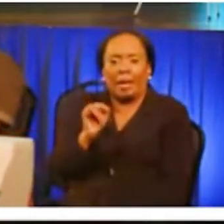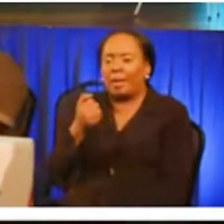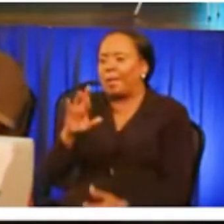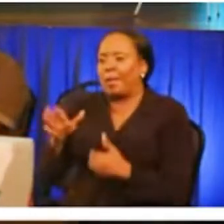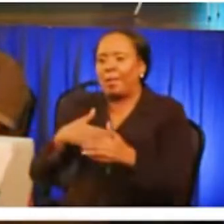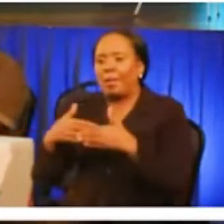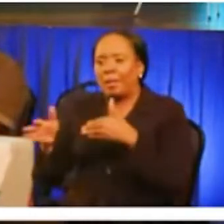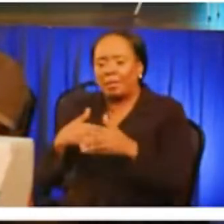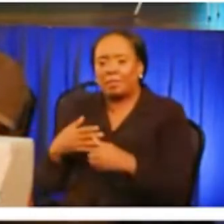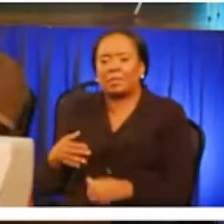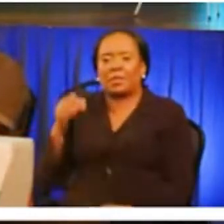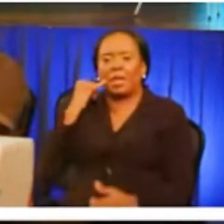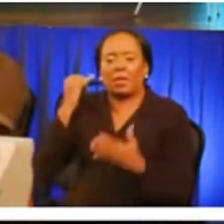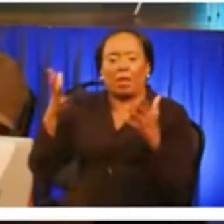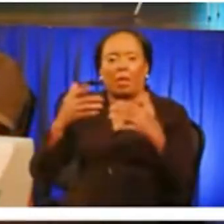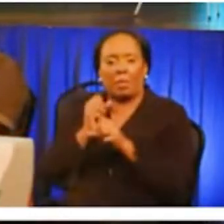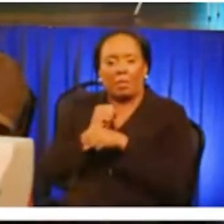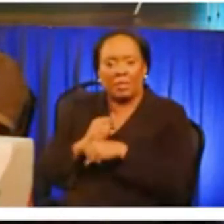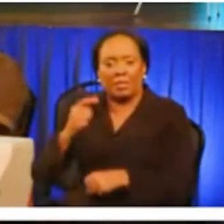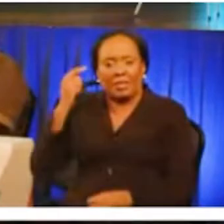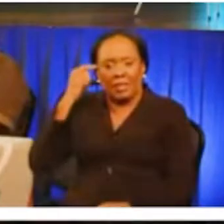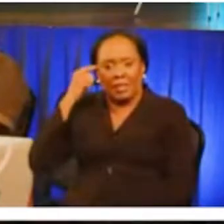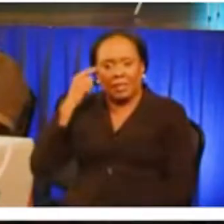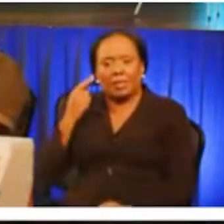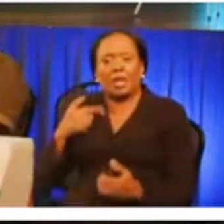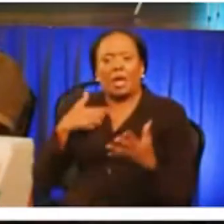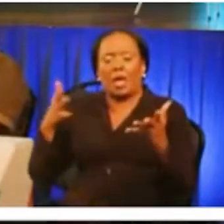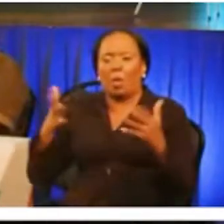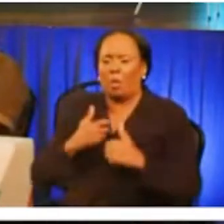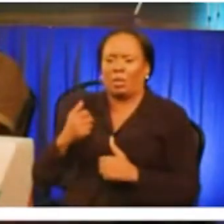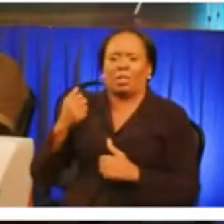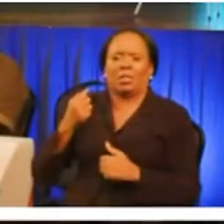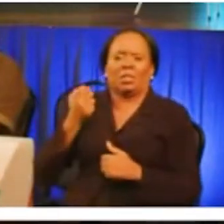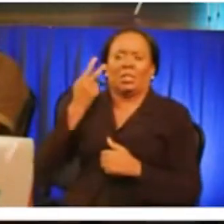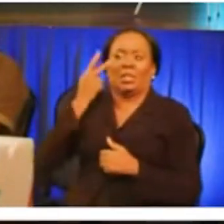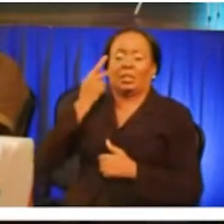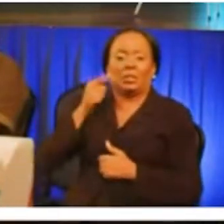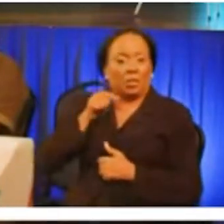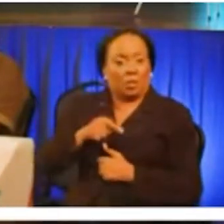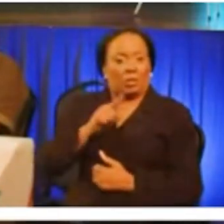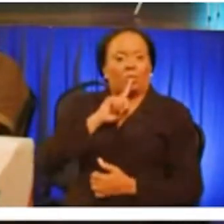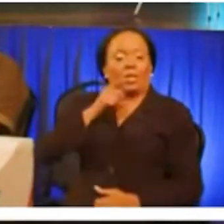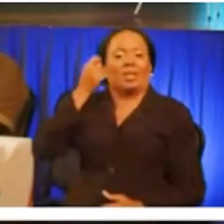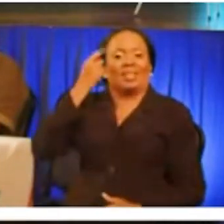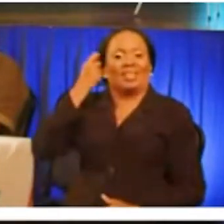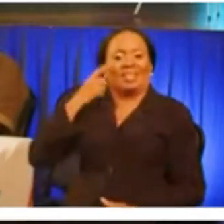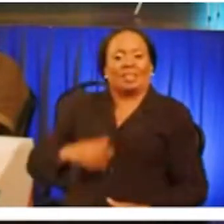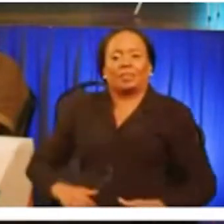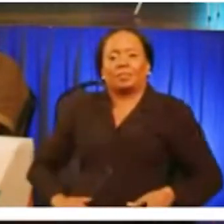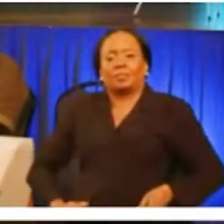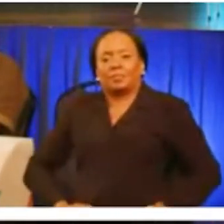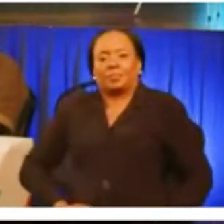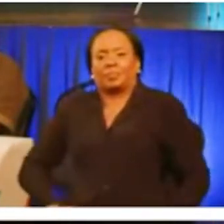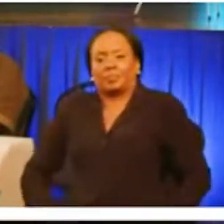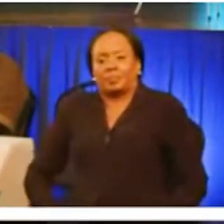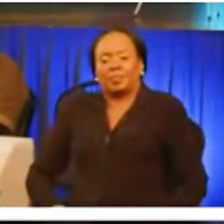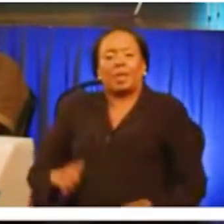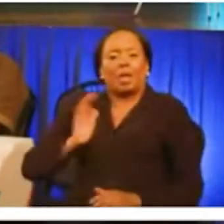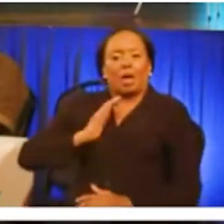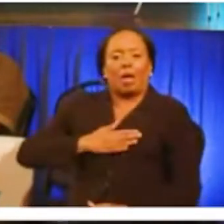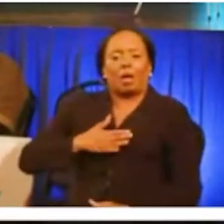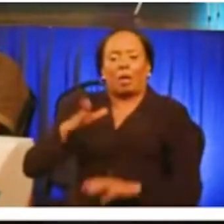sense, you'll have to show me that you have to assimilate yourself, so oral examination, disseminating, should be picked up as one of the